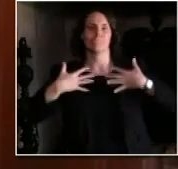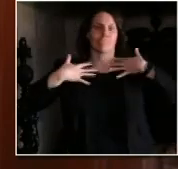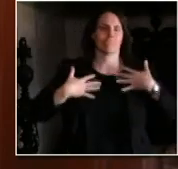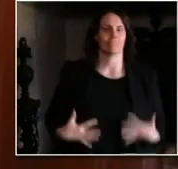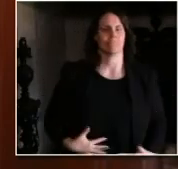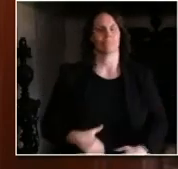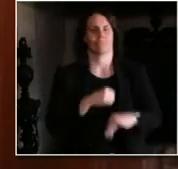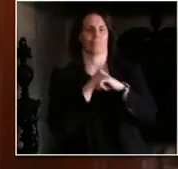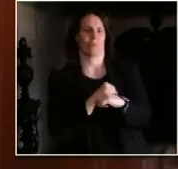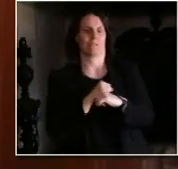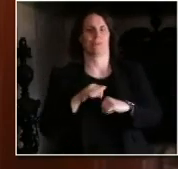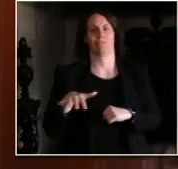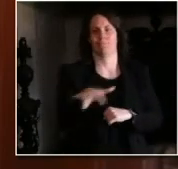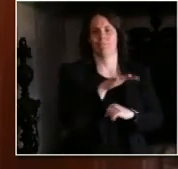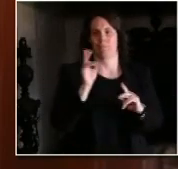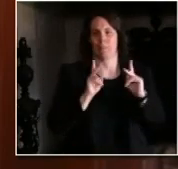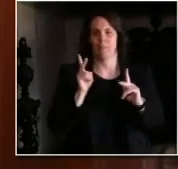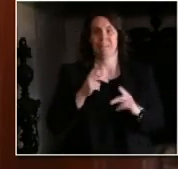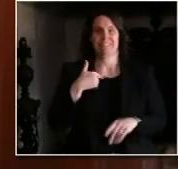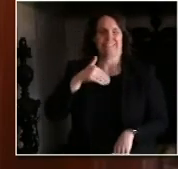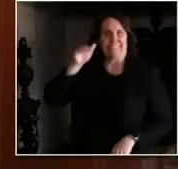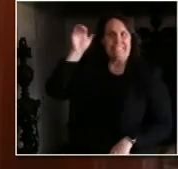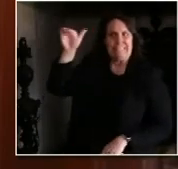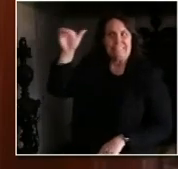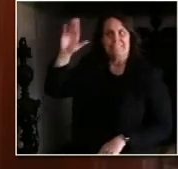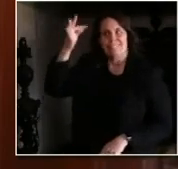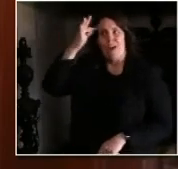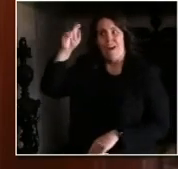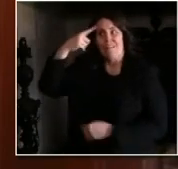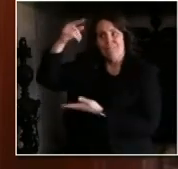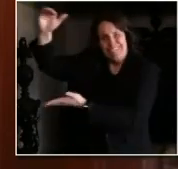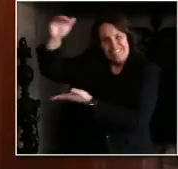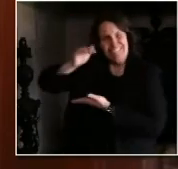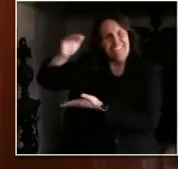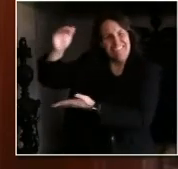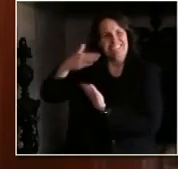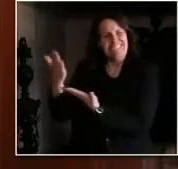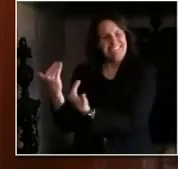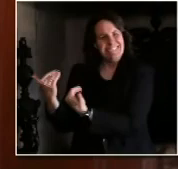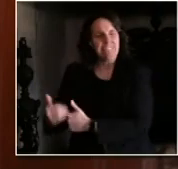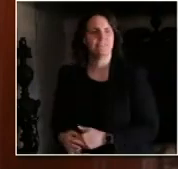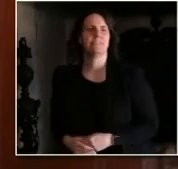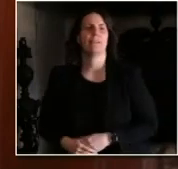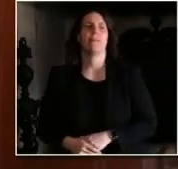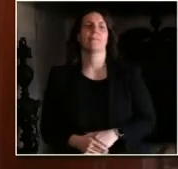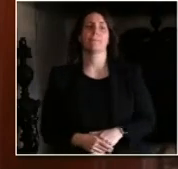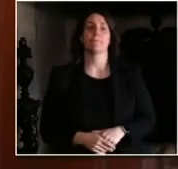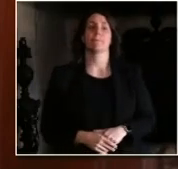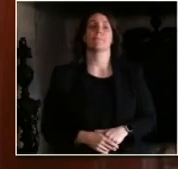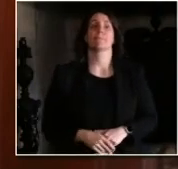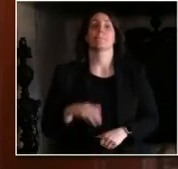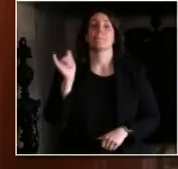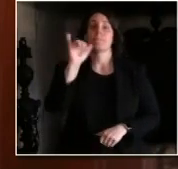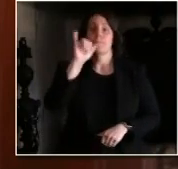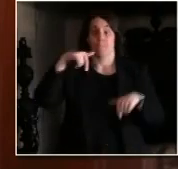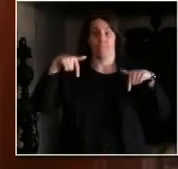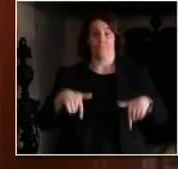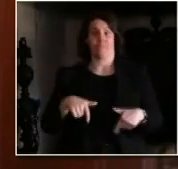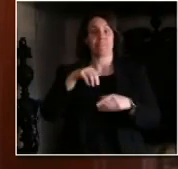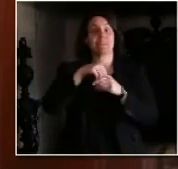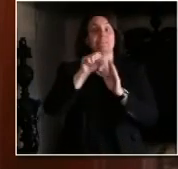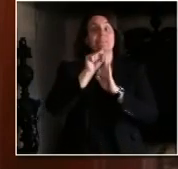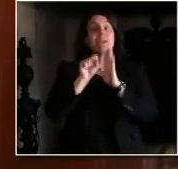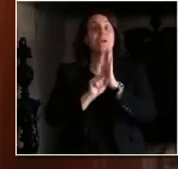our successful PPE donation and buyback programs, and our aggressive procurement efforts, we still do not